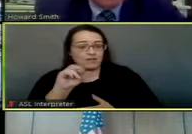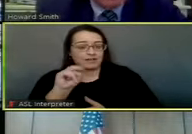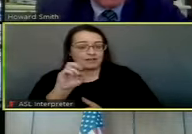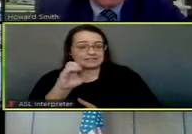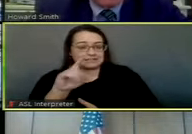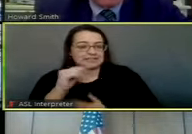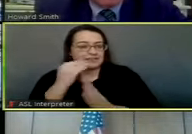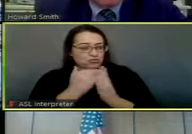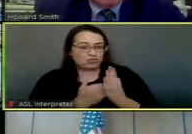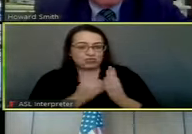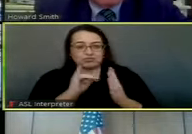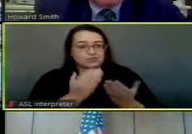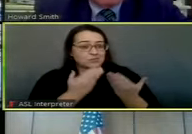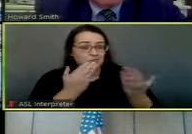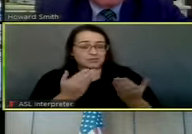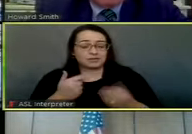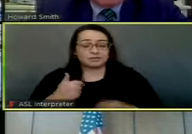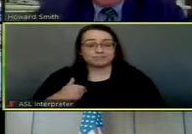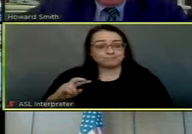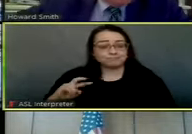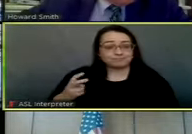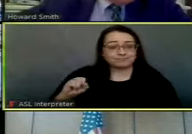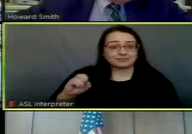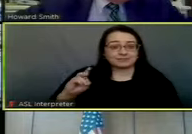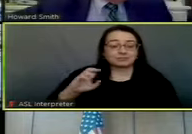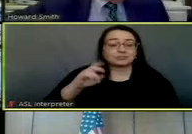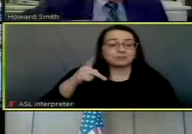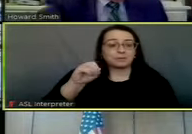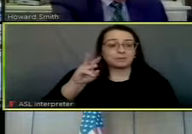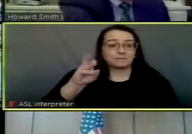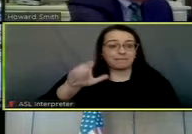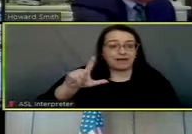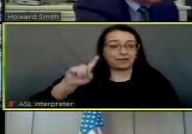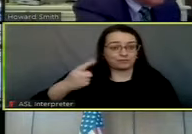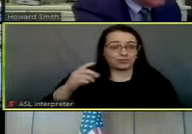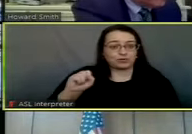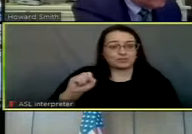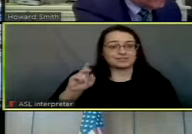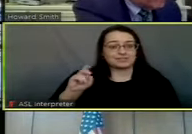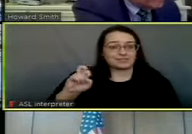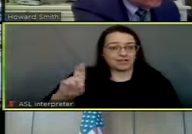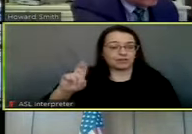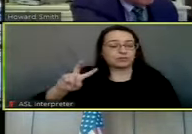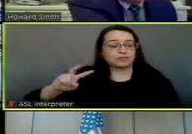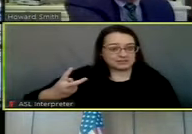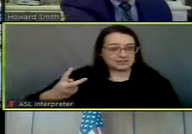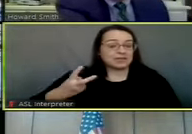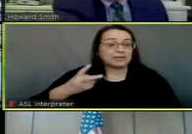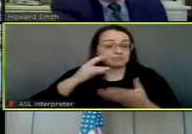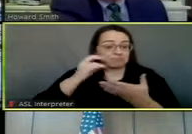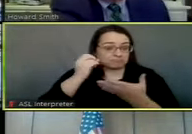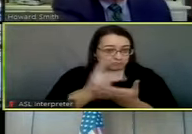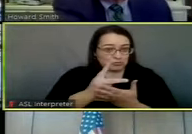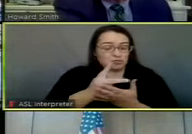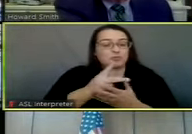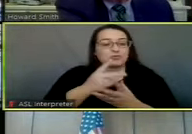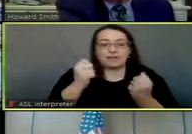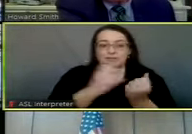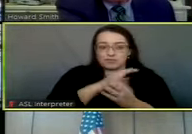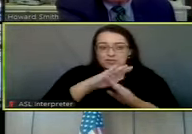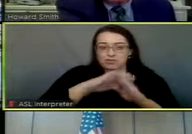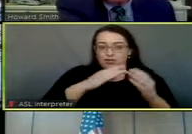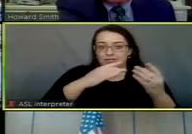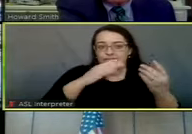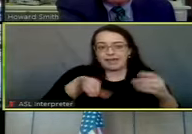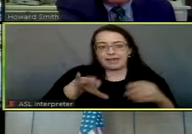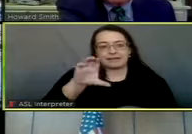presented. Second. It's moved by council member Powell and seconded by council member Sauer to approve the items on the consent